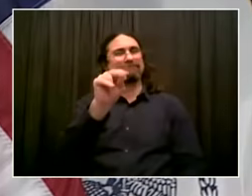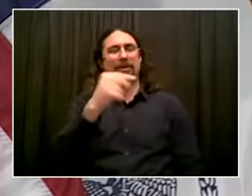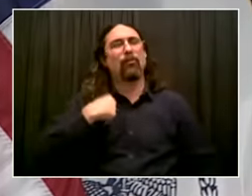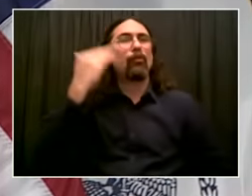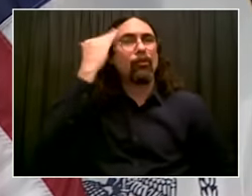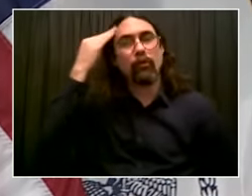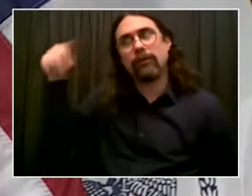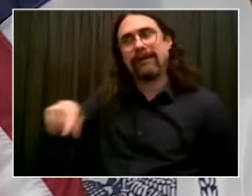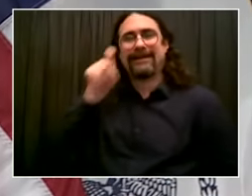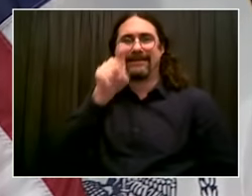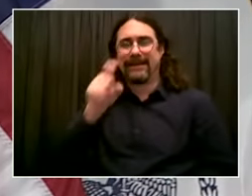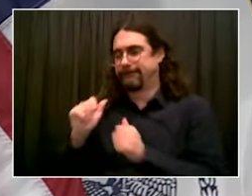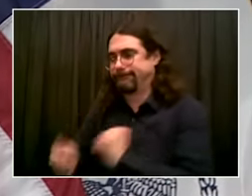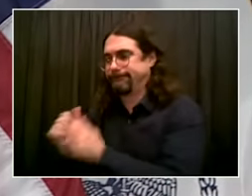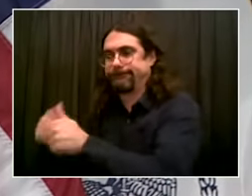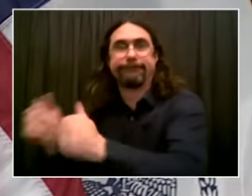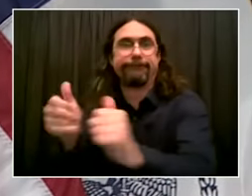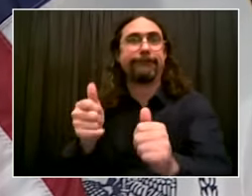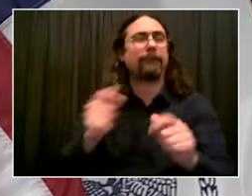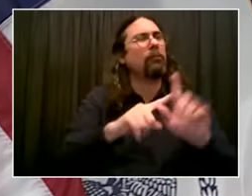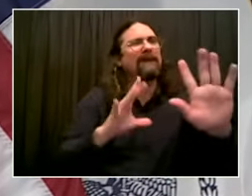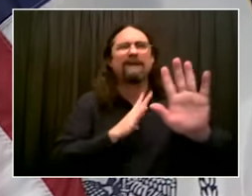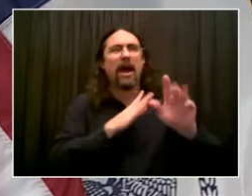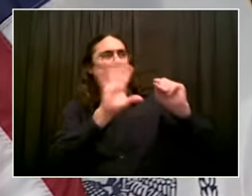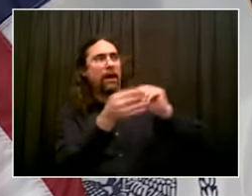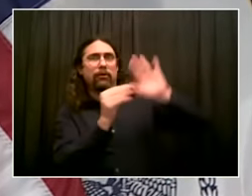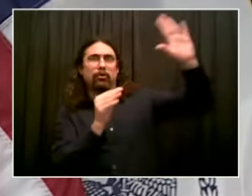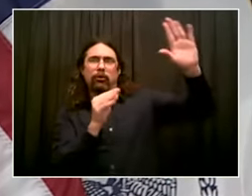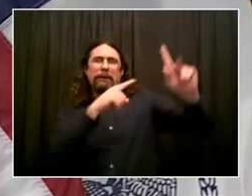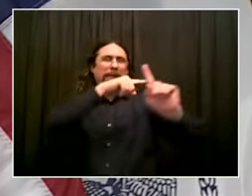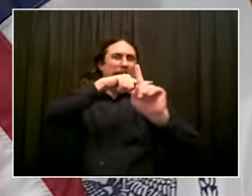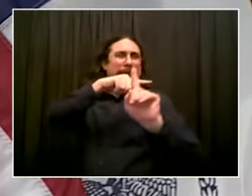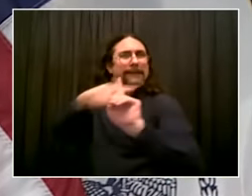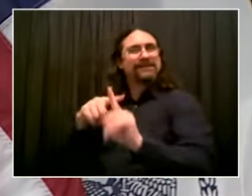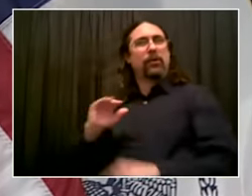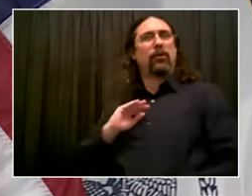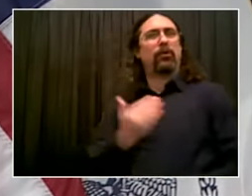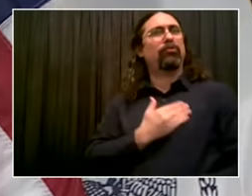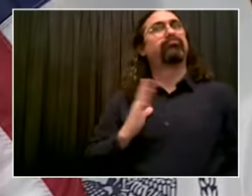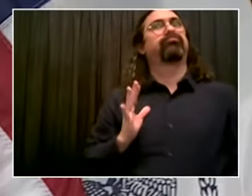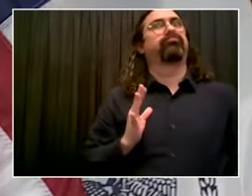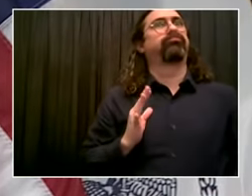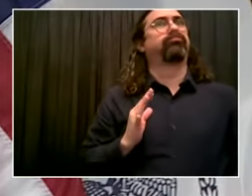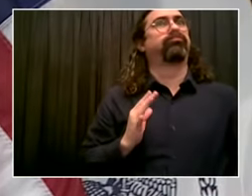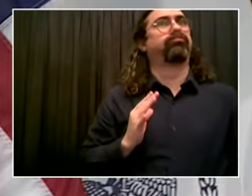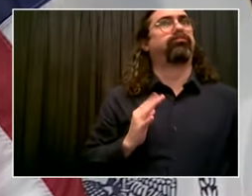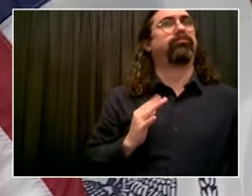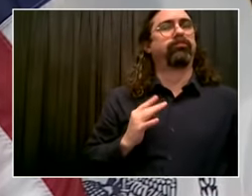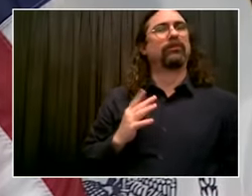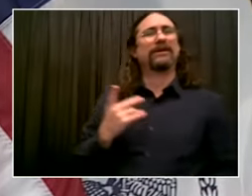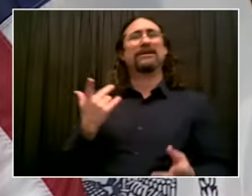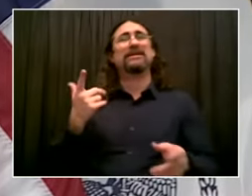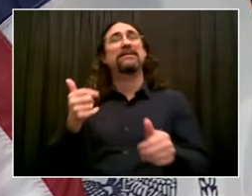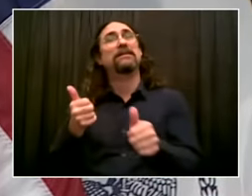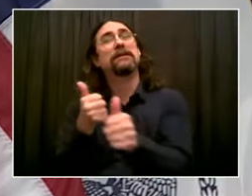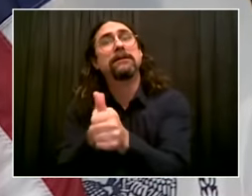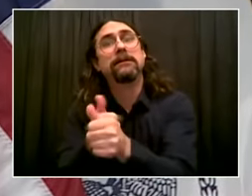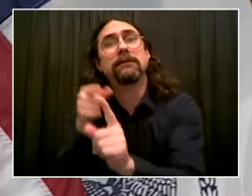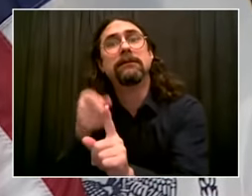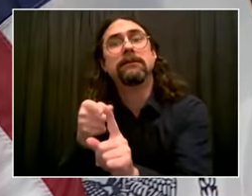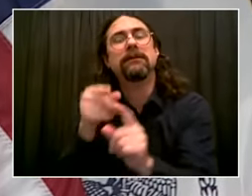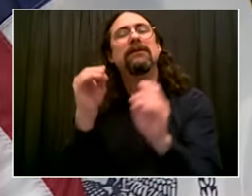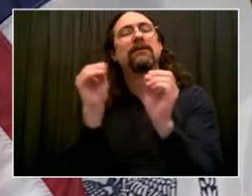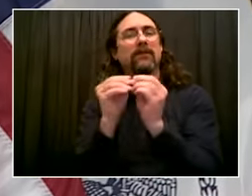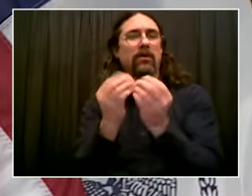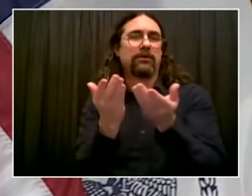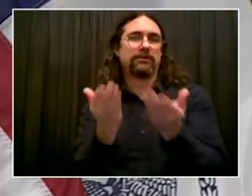city on top of all the people in the city, we need a hell of a lot more of the share of the vaccine. We can't do that with the current structure because the state arbitrarily